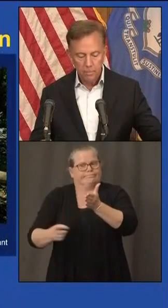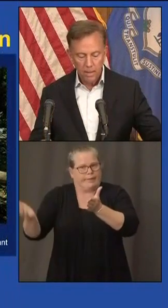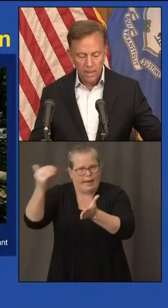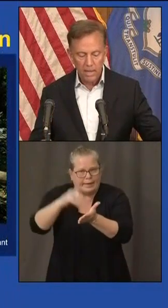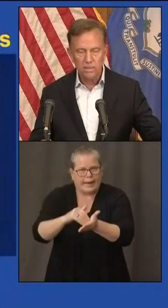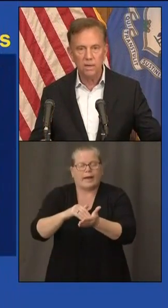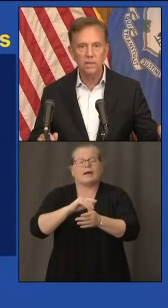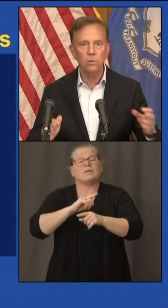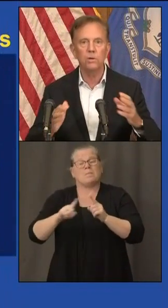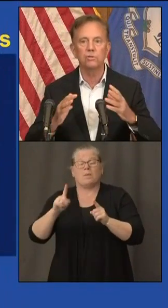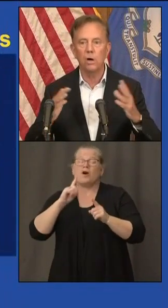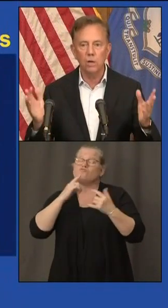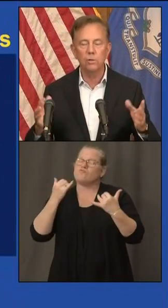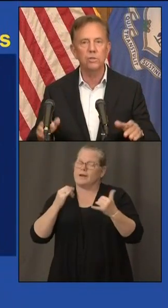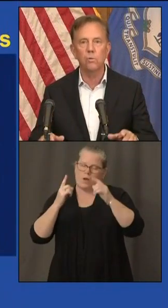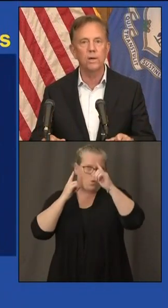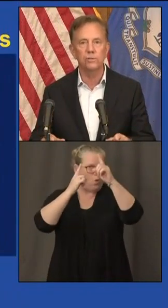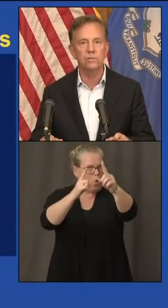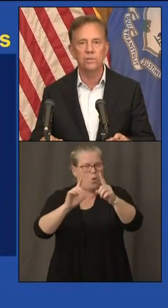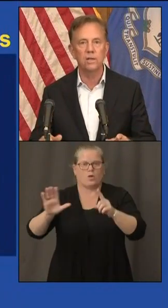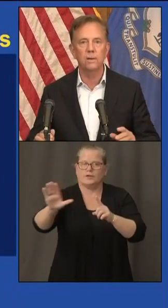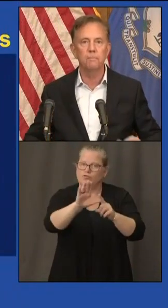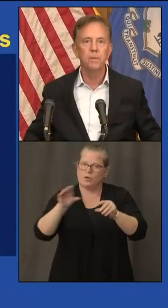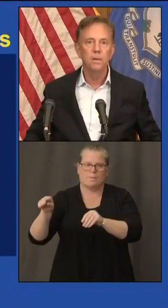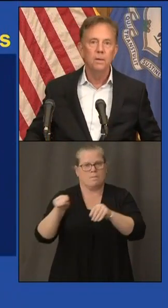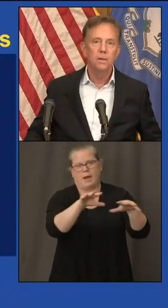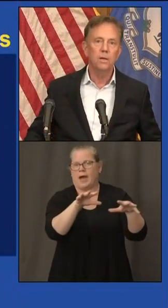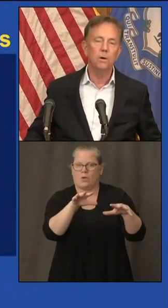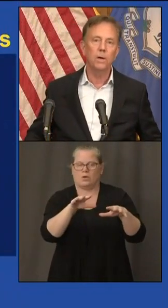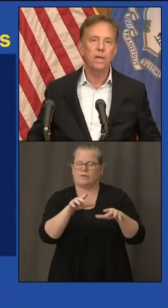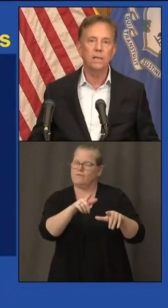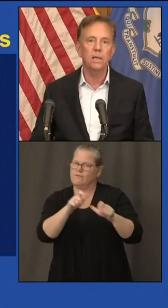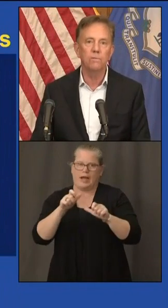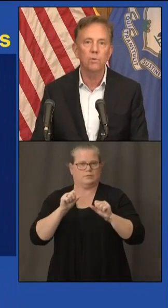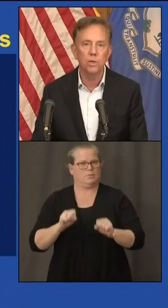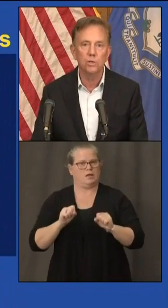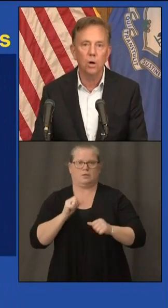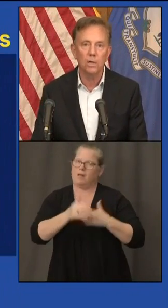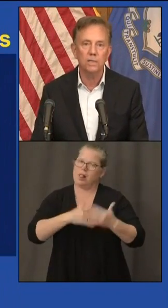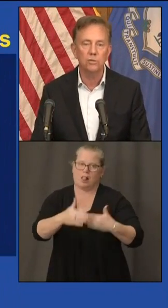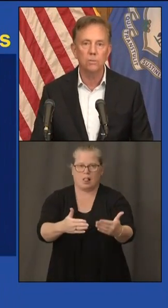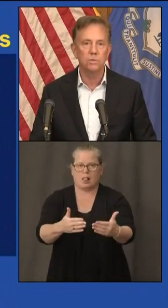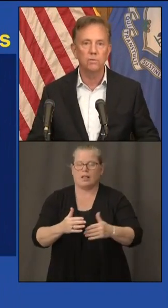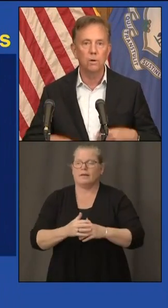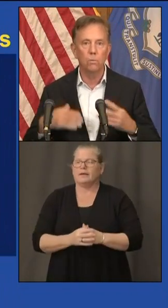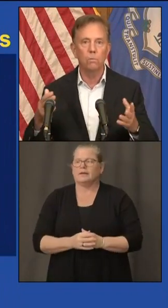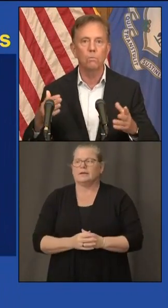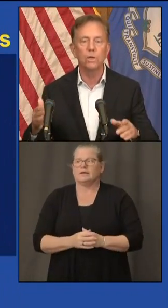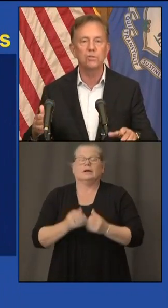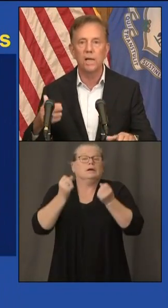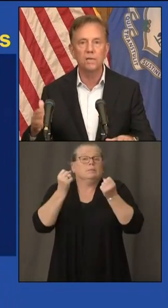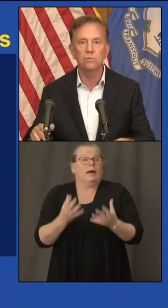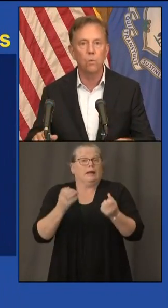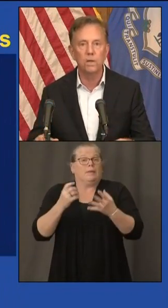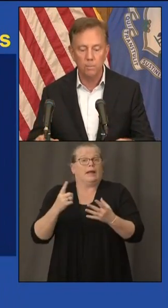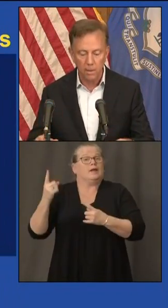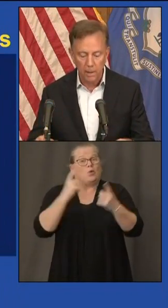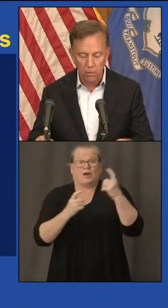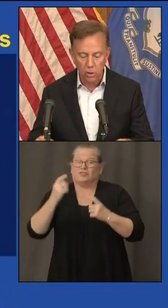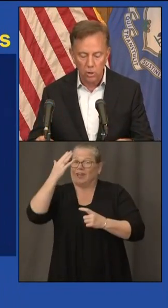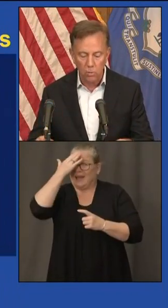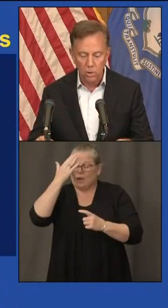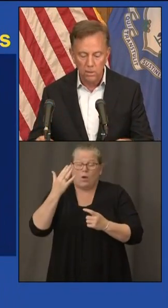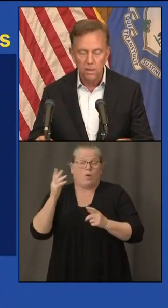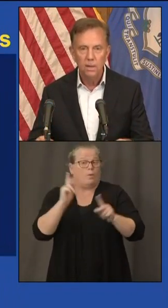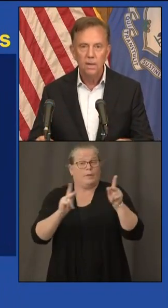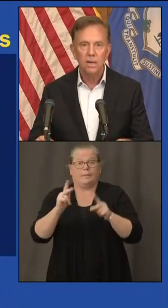and i know there's hundreds of questions and um you know i can't leave you in the dark in terms of uh what's next when can my